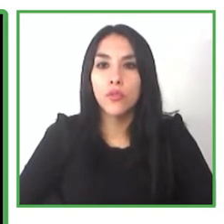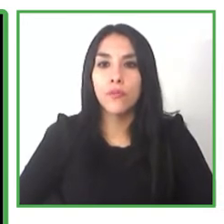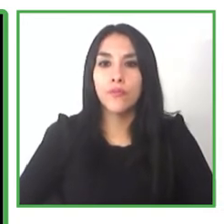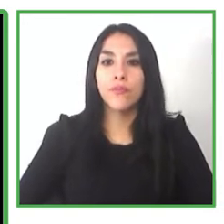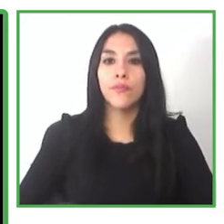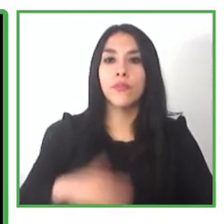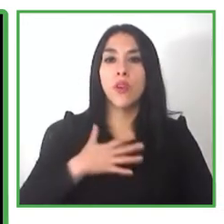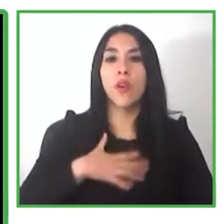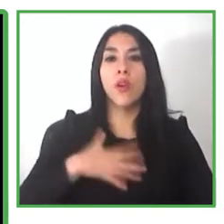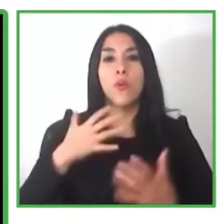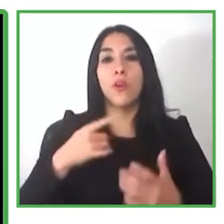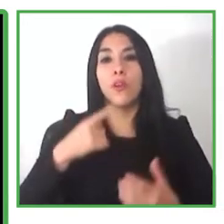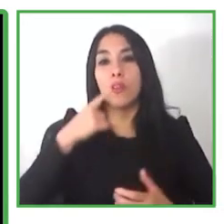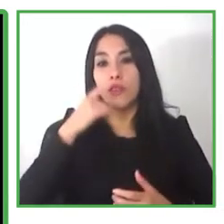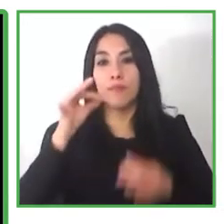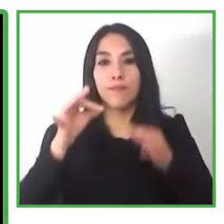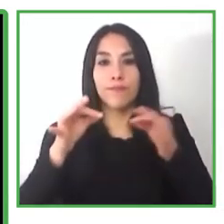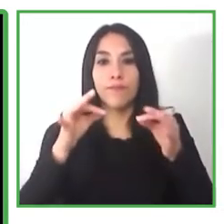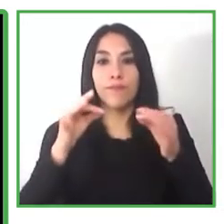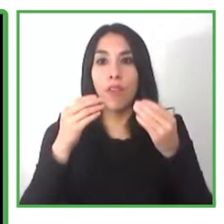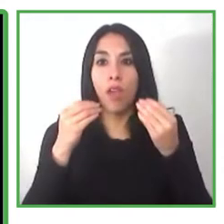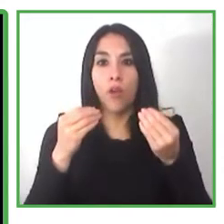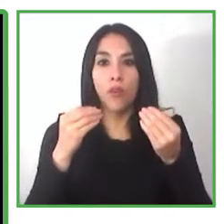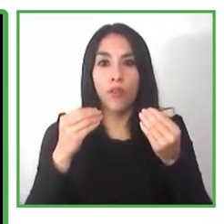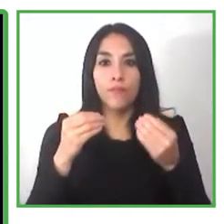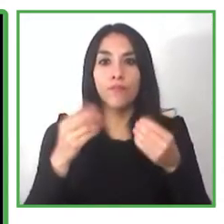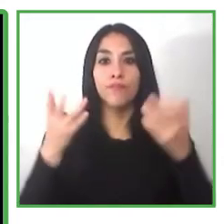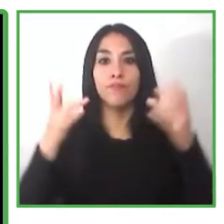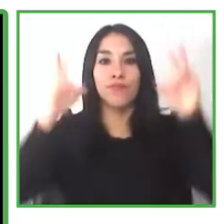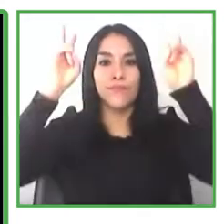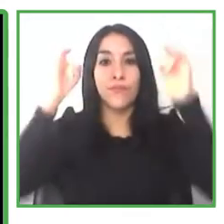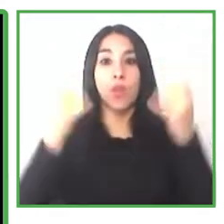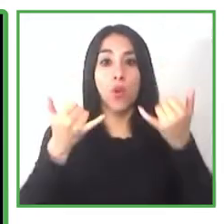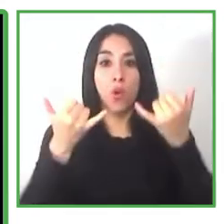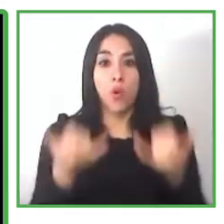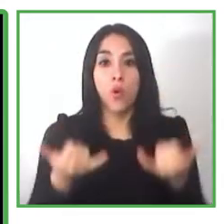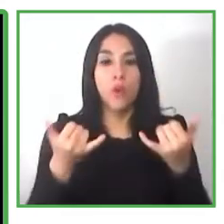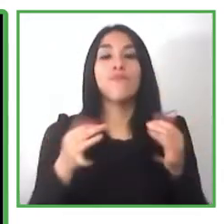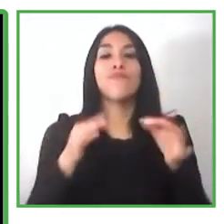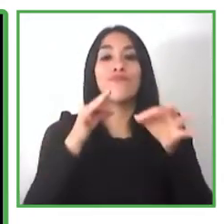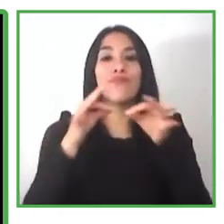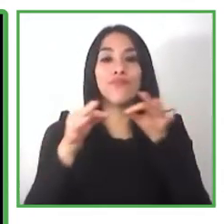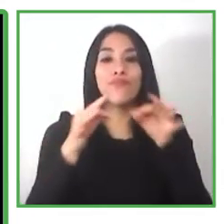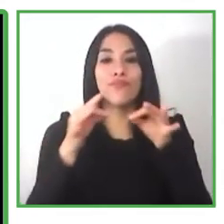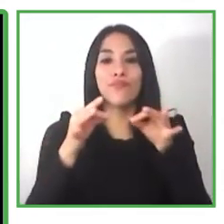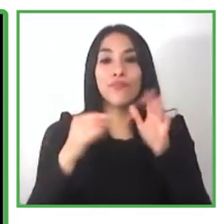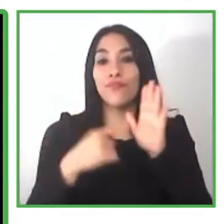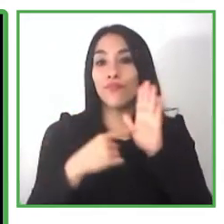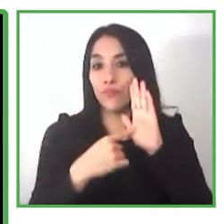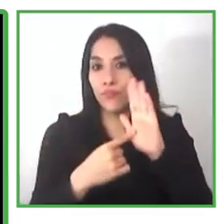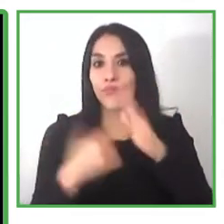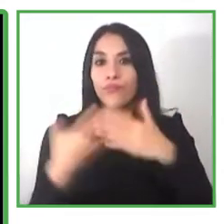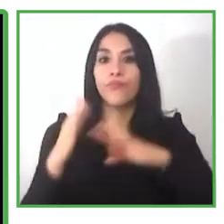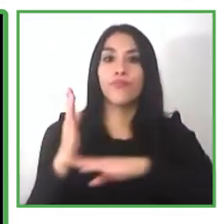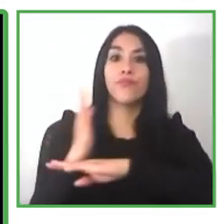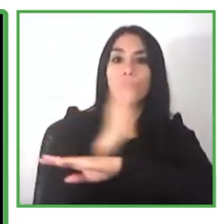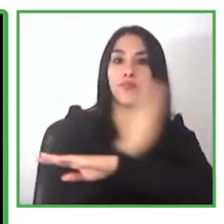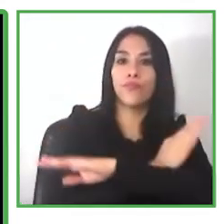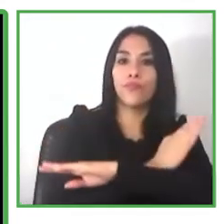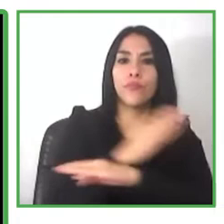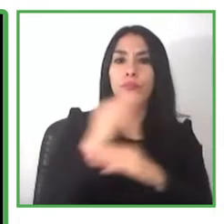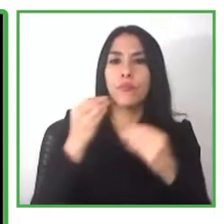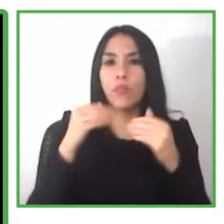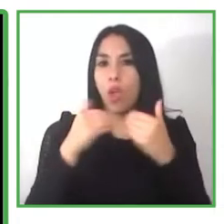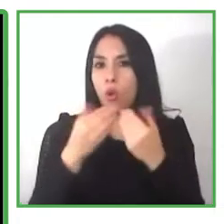let me tell you what we are about we are an advocacy group who